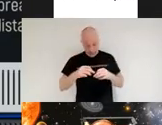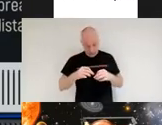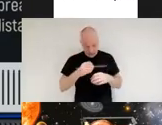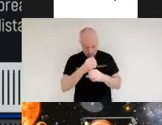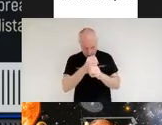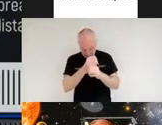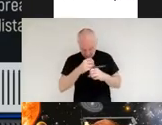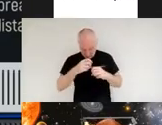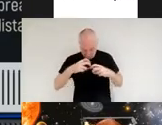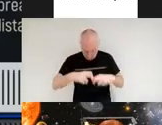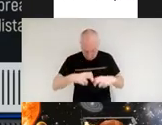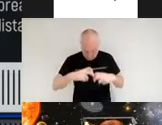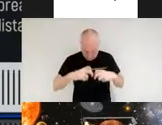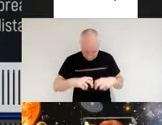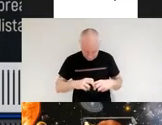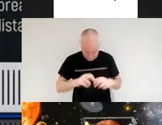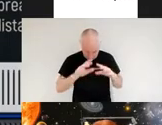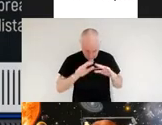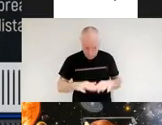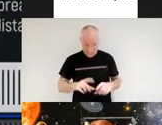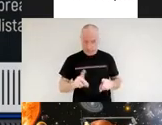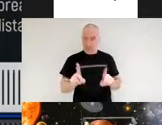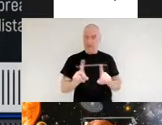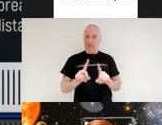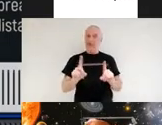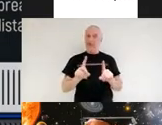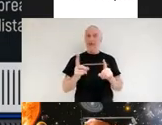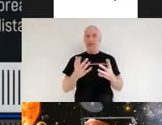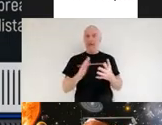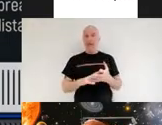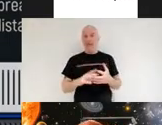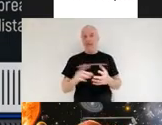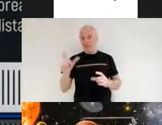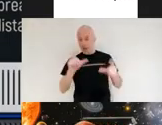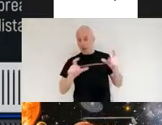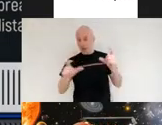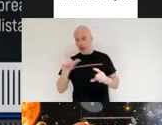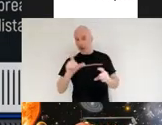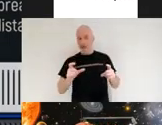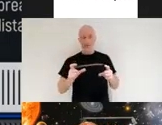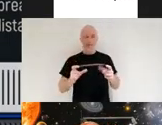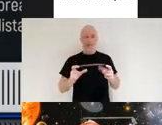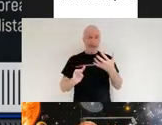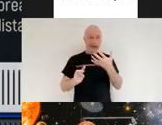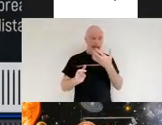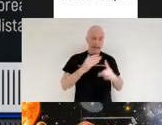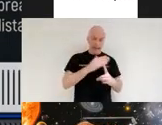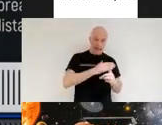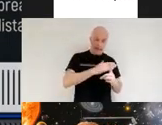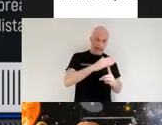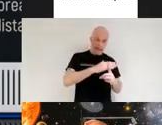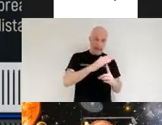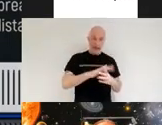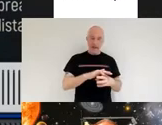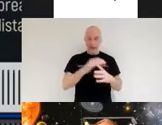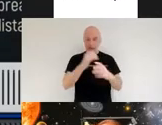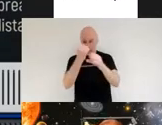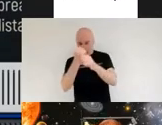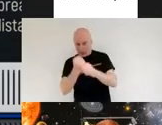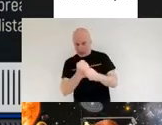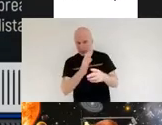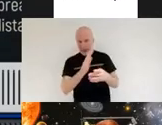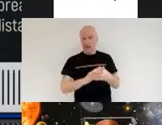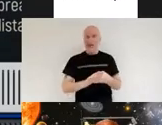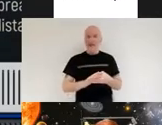and as i mentioned from that we can get information about color temperature composition motion and even the mass of the